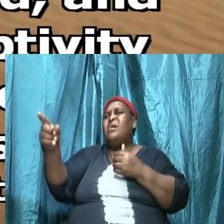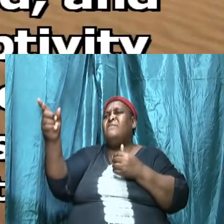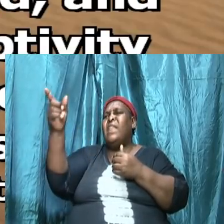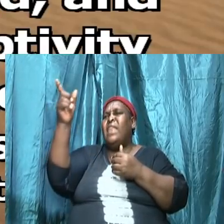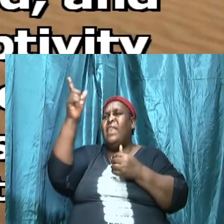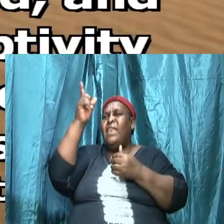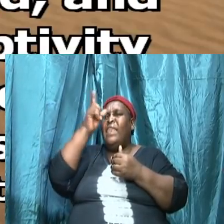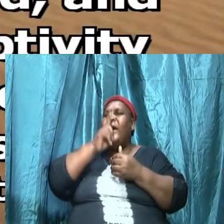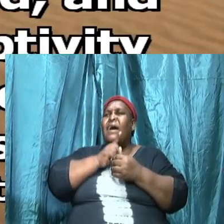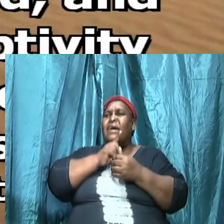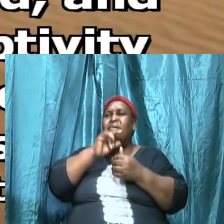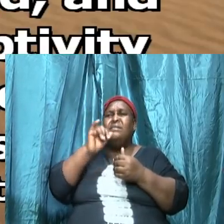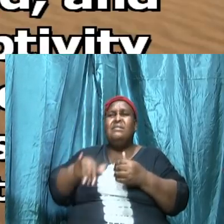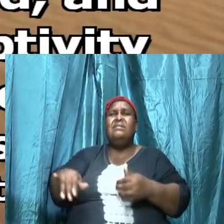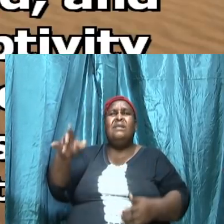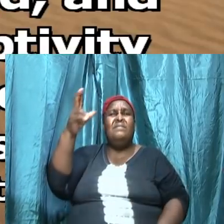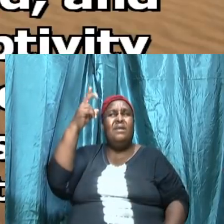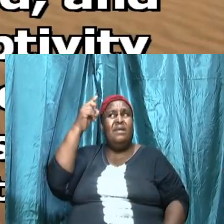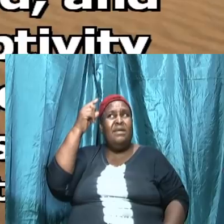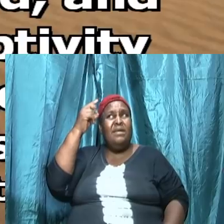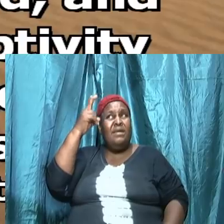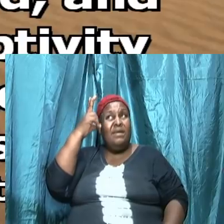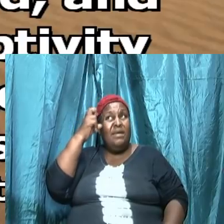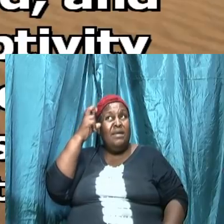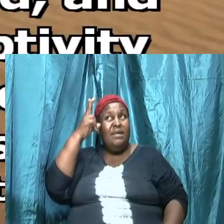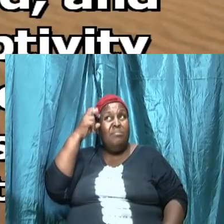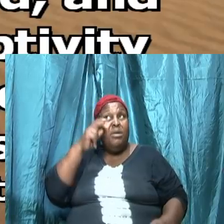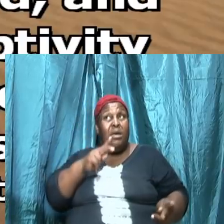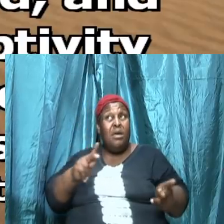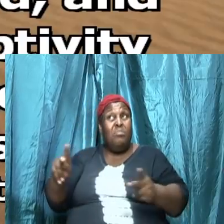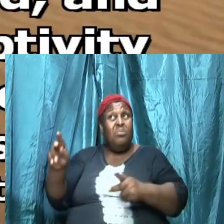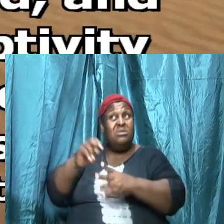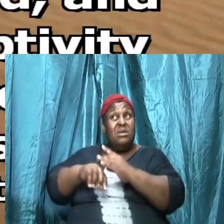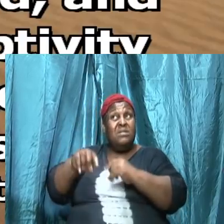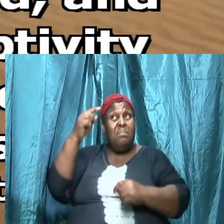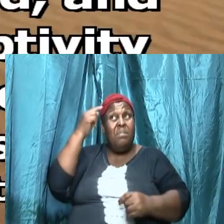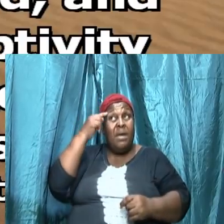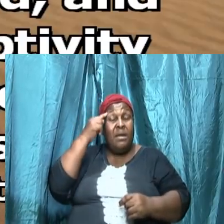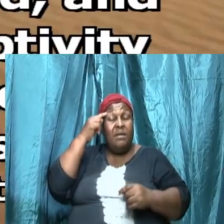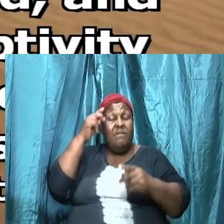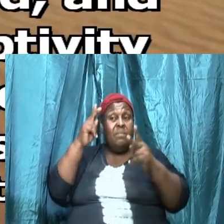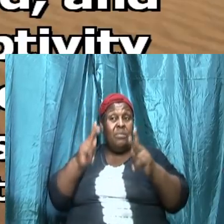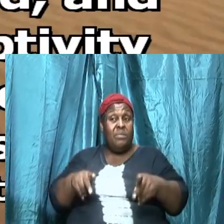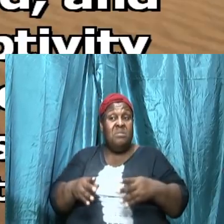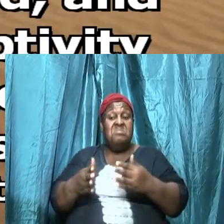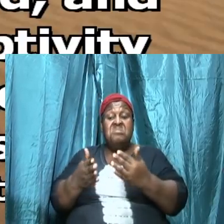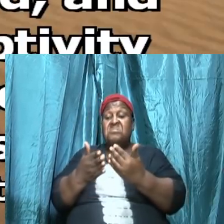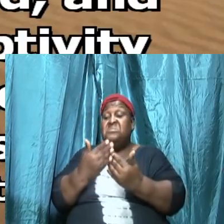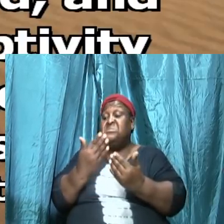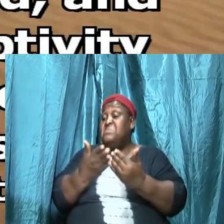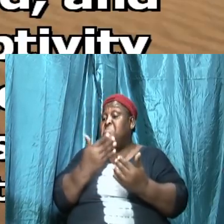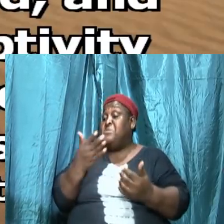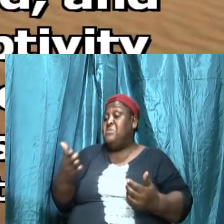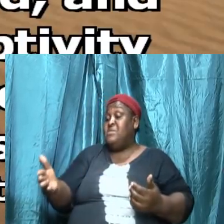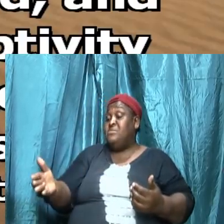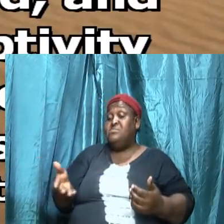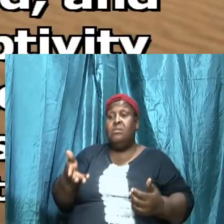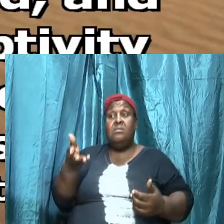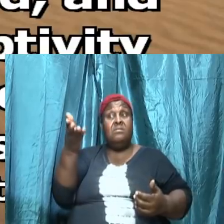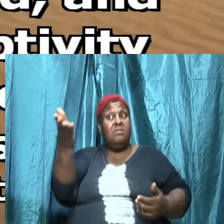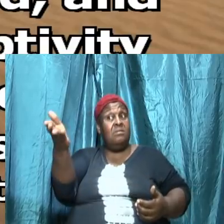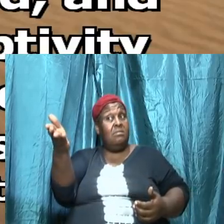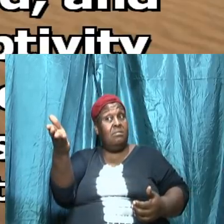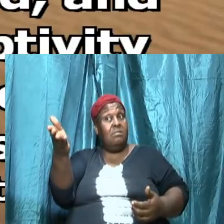tries to pound into the mind of each spouse you know that sometimes simple things are there but